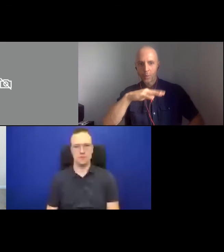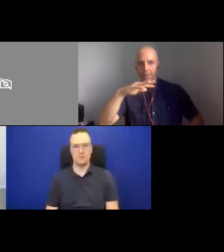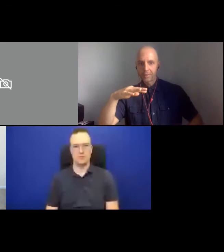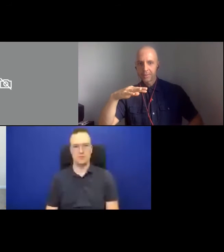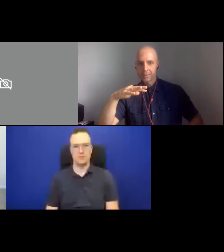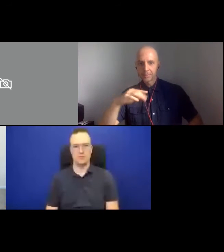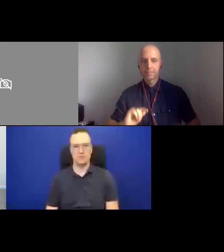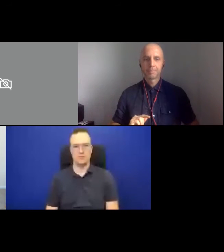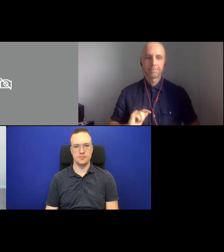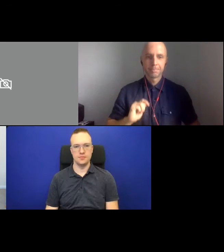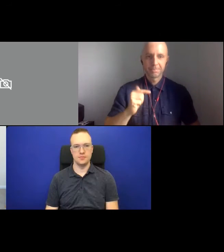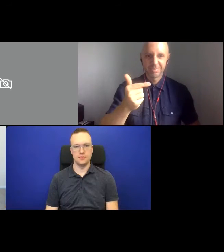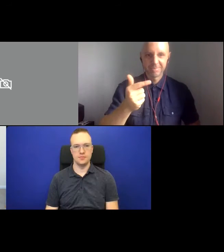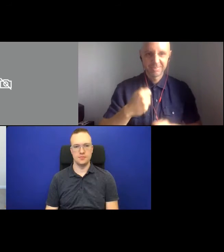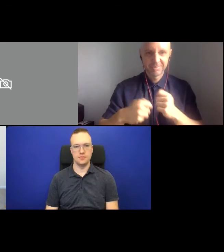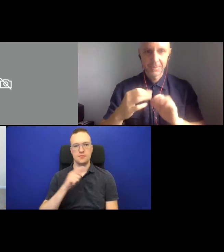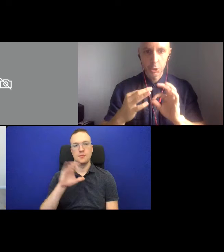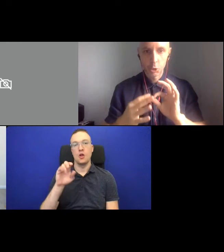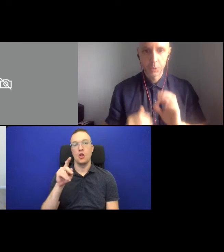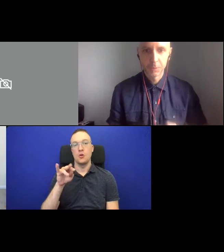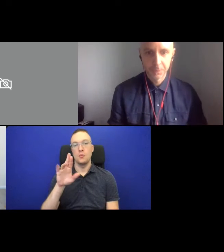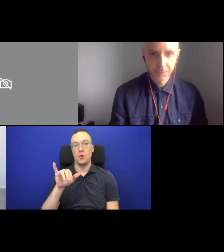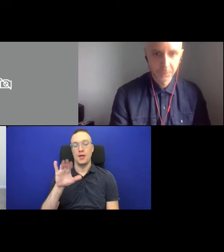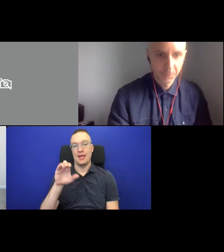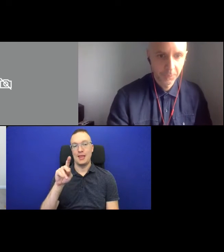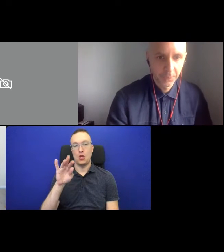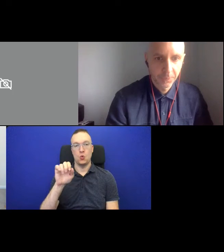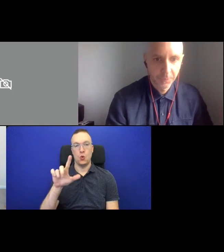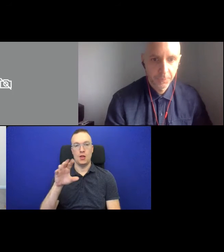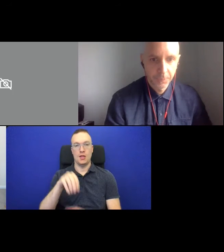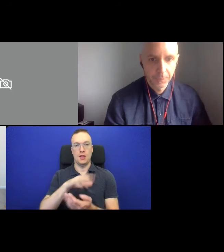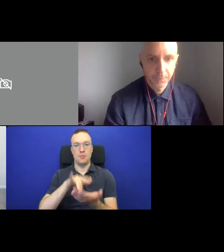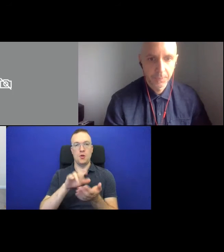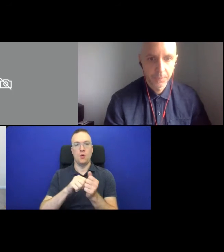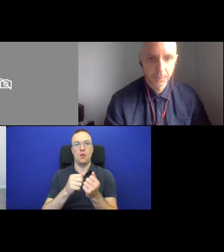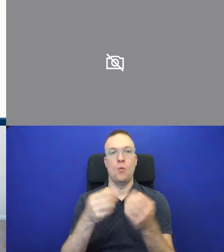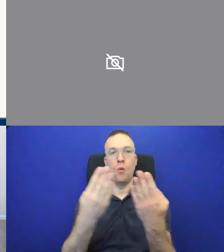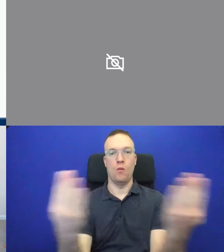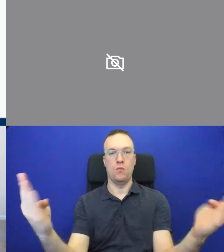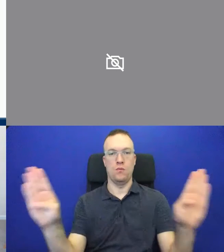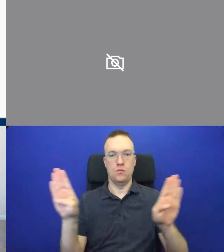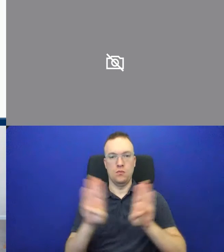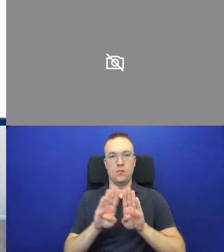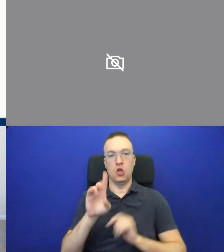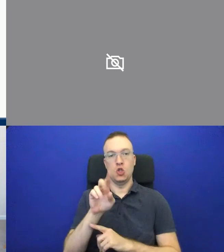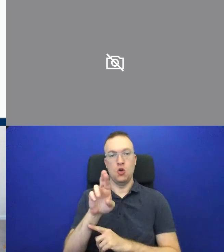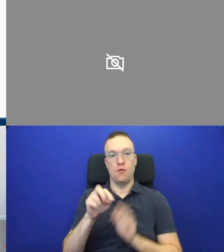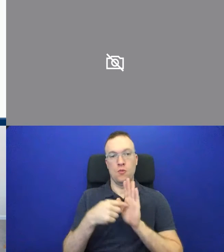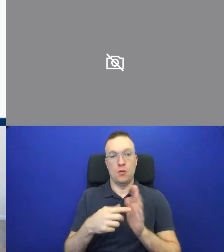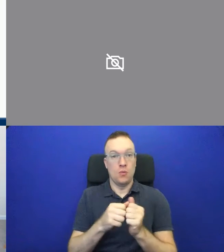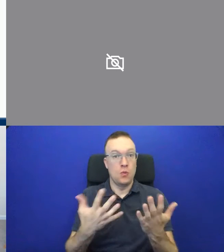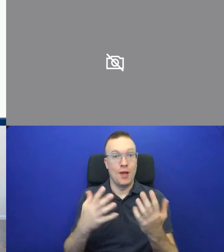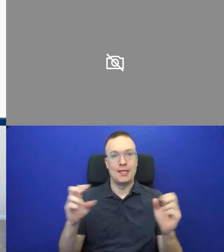walled city and Canterbury Cathedral in the middle. We can see Dover is represented by a castle.